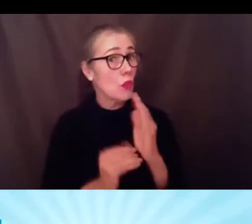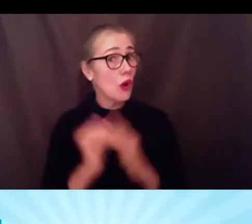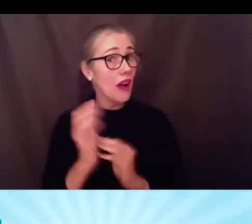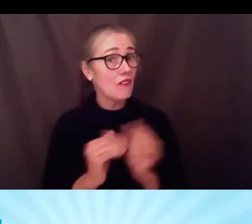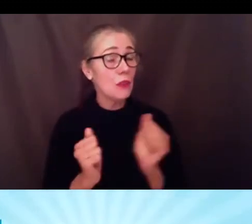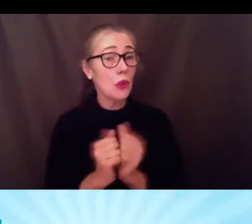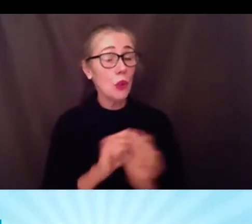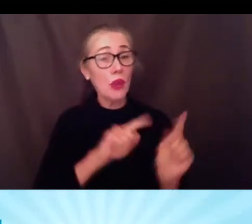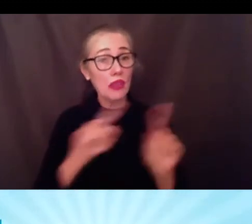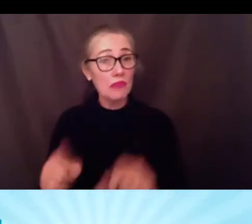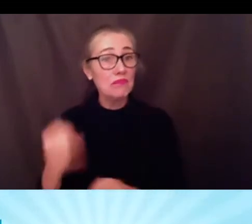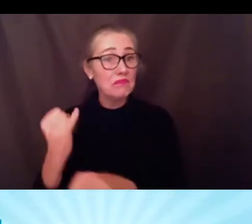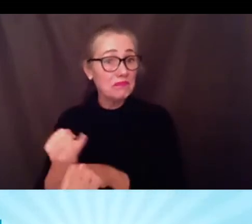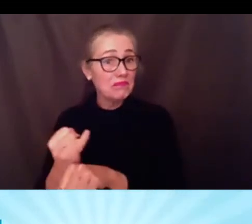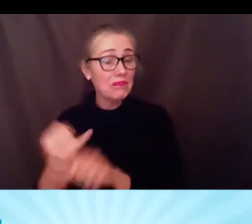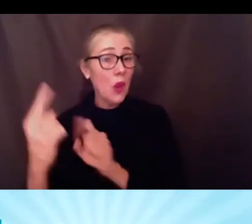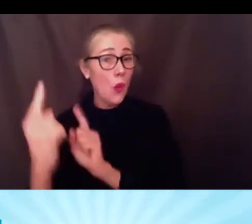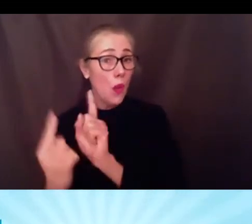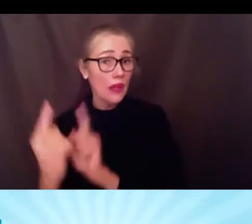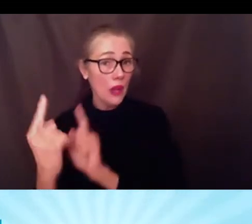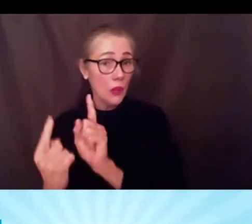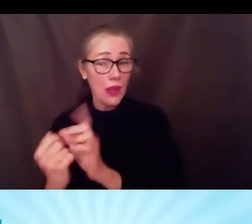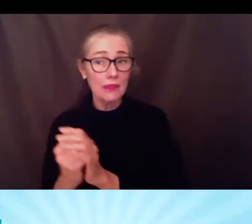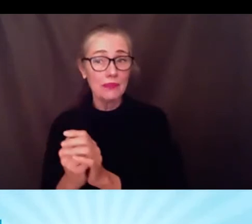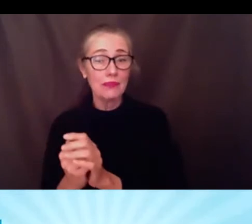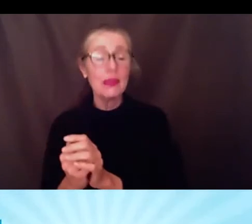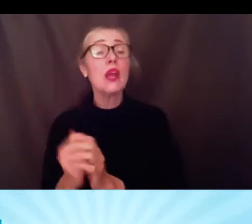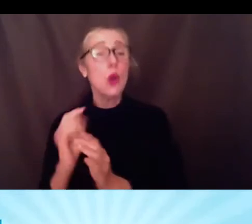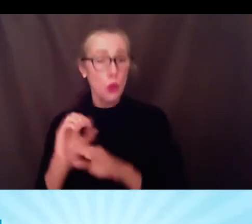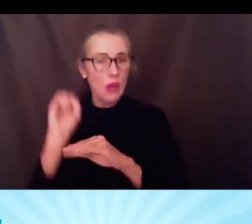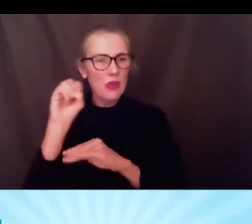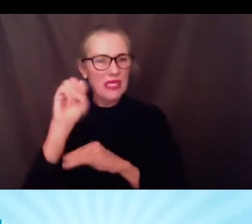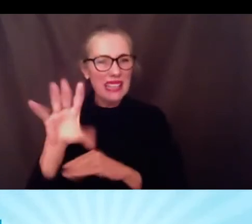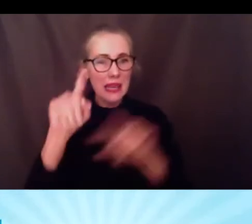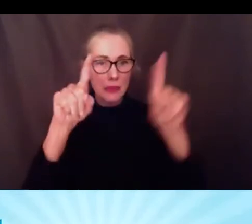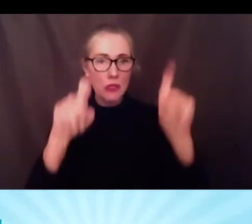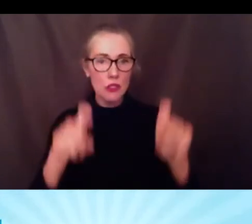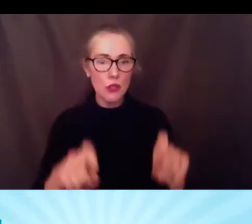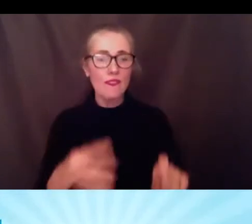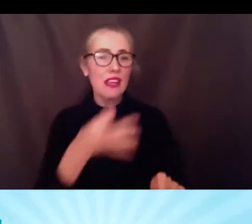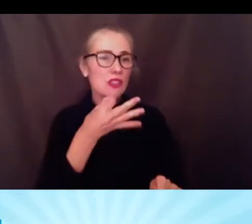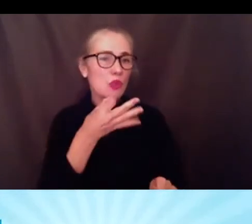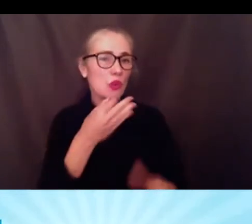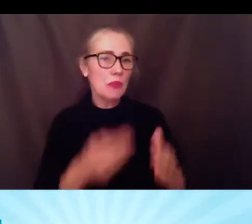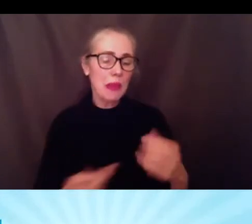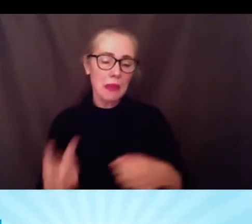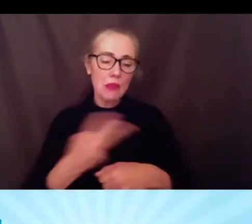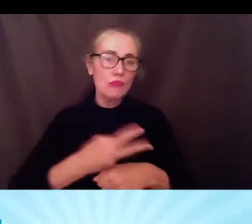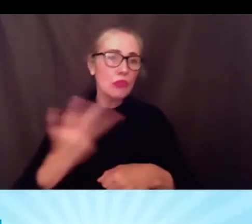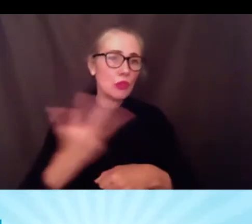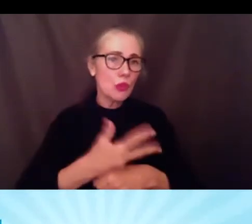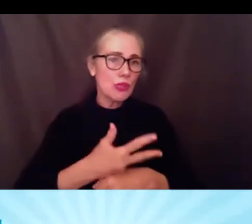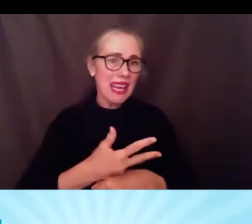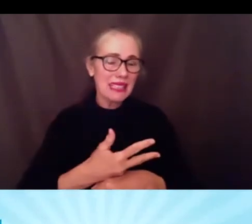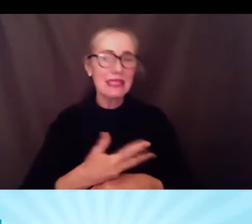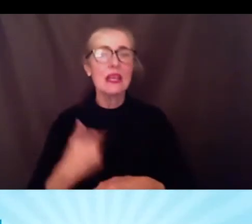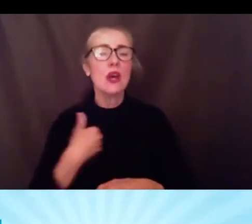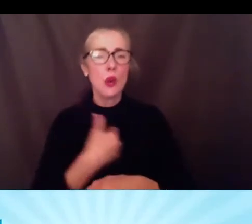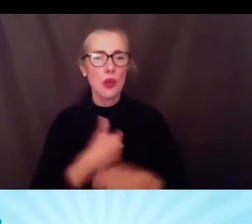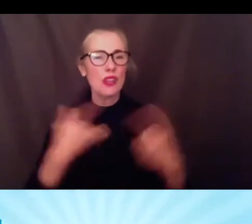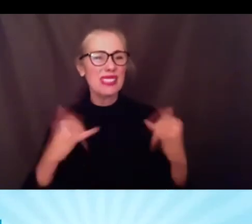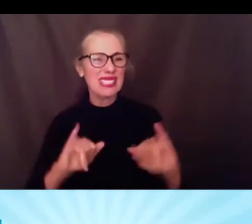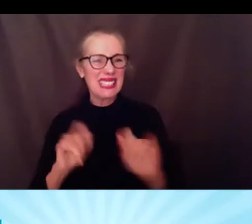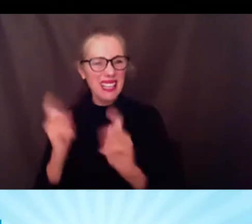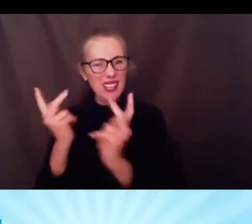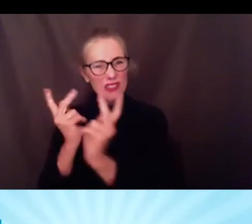days we're just tightening up the language on that i feel confident that as soon as we reach that level everything else is